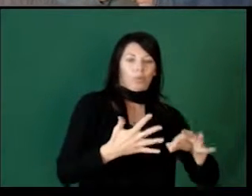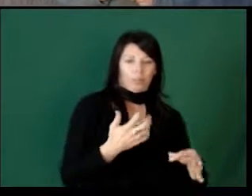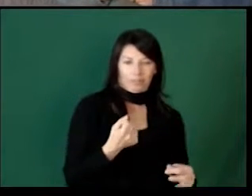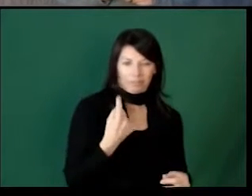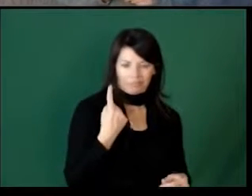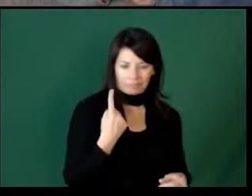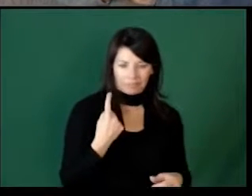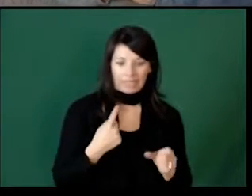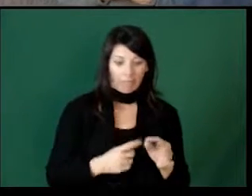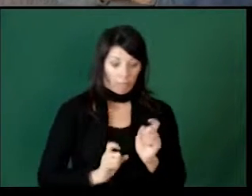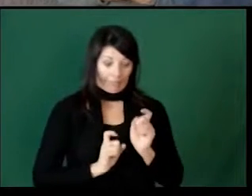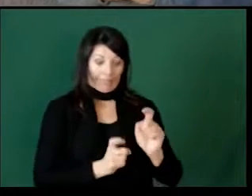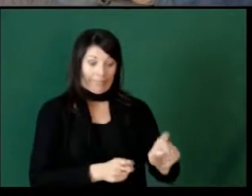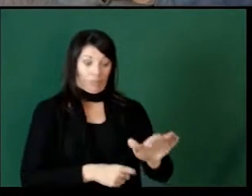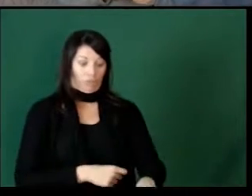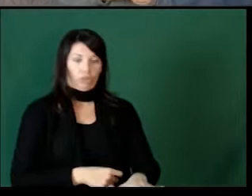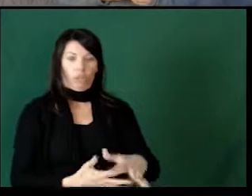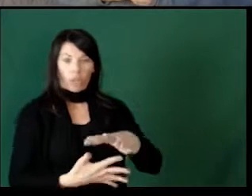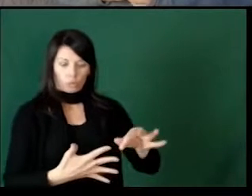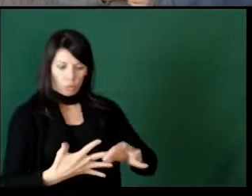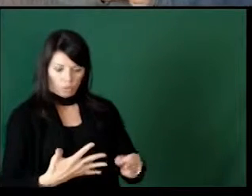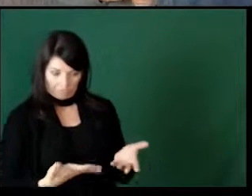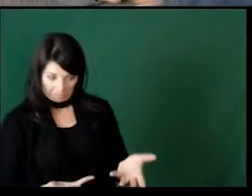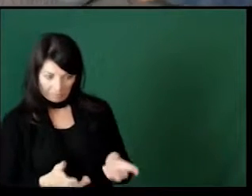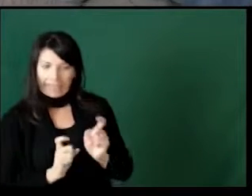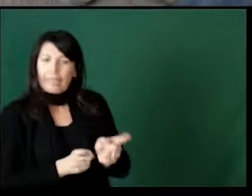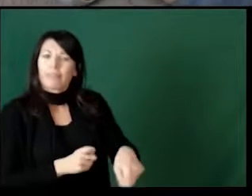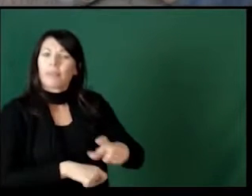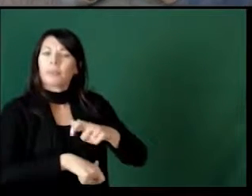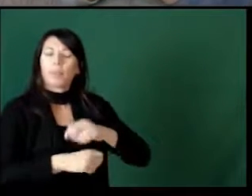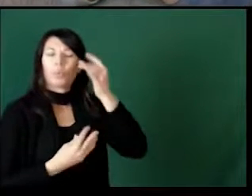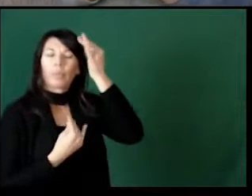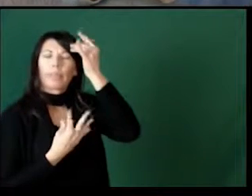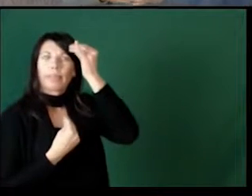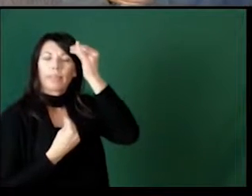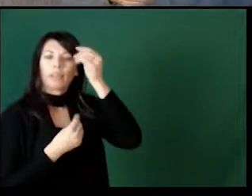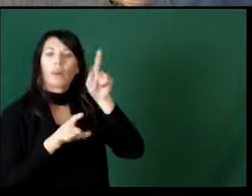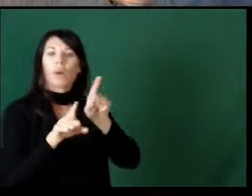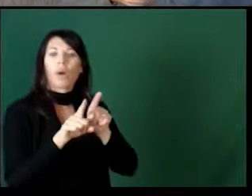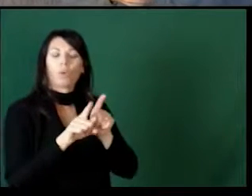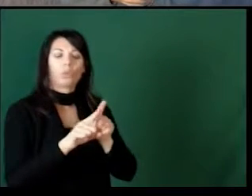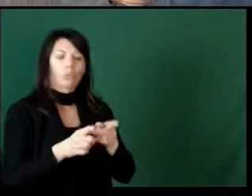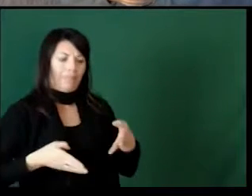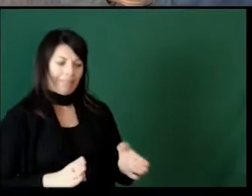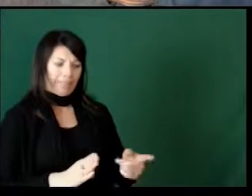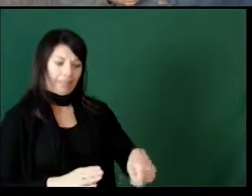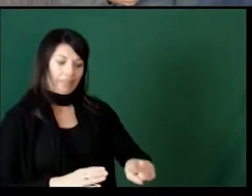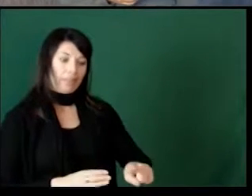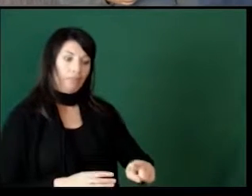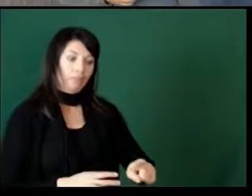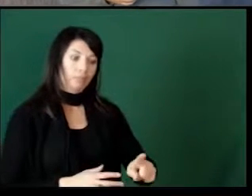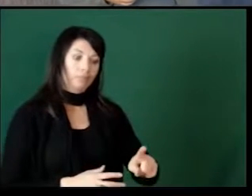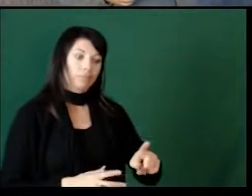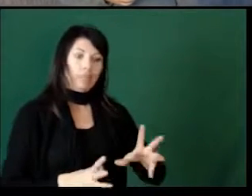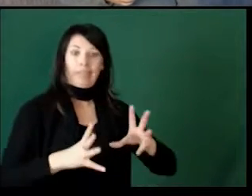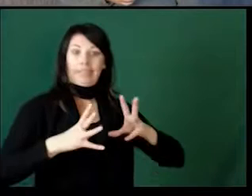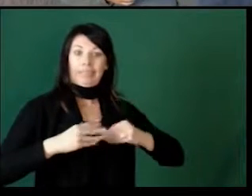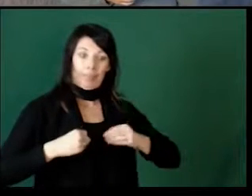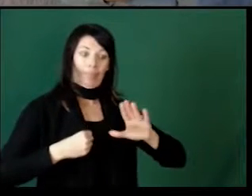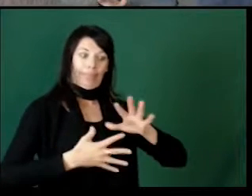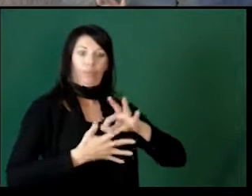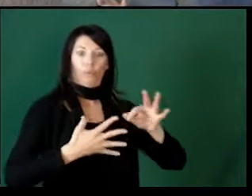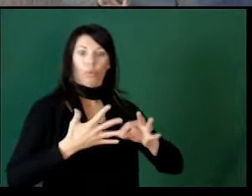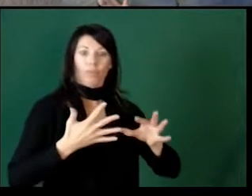So giving a child a choice, letting them think about their choice, and then also letting them live with